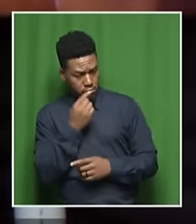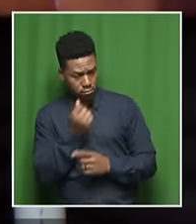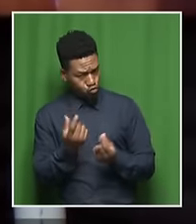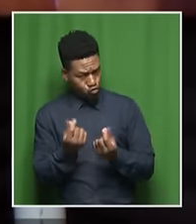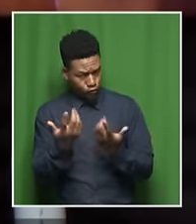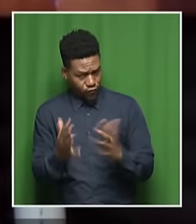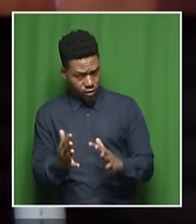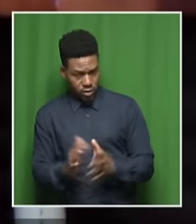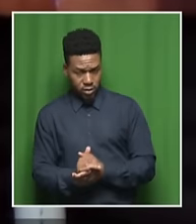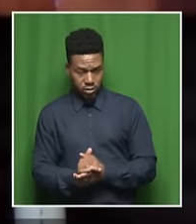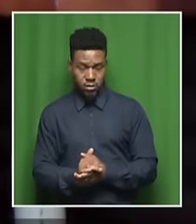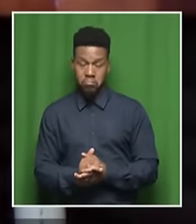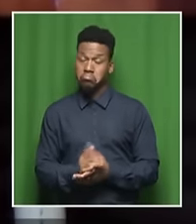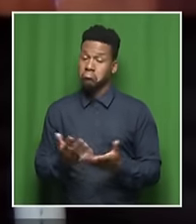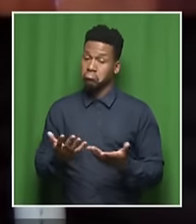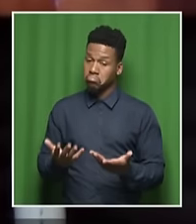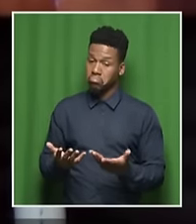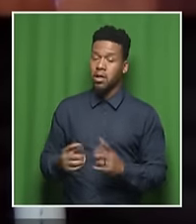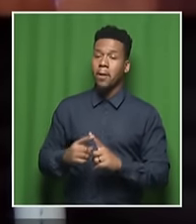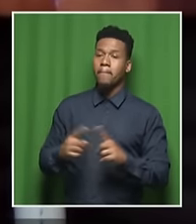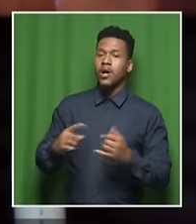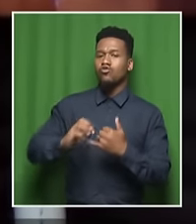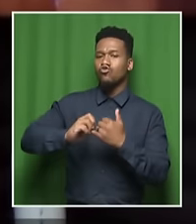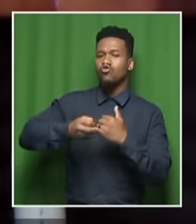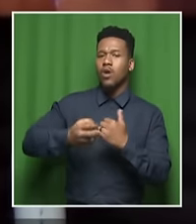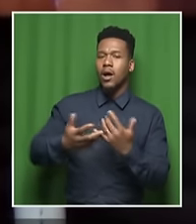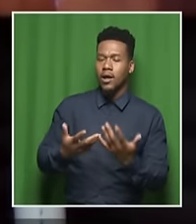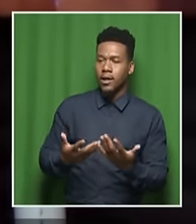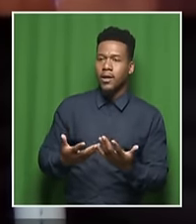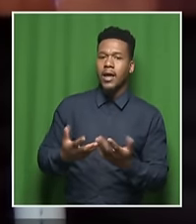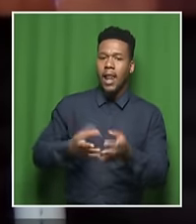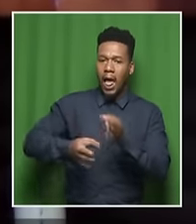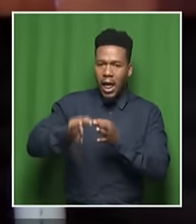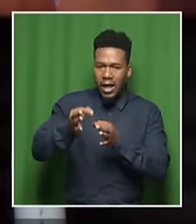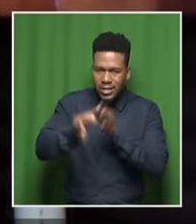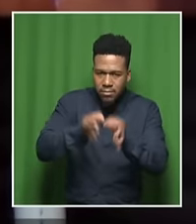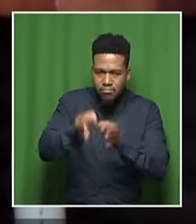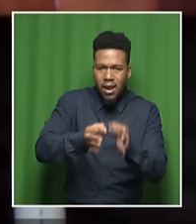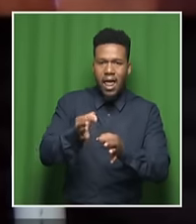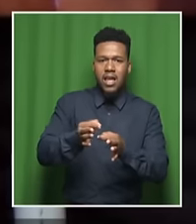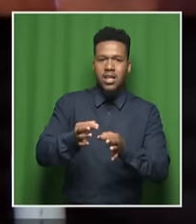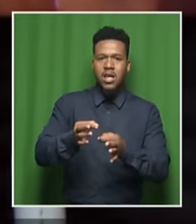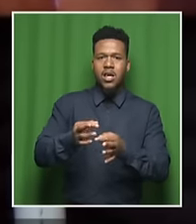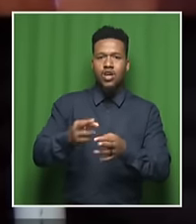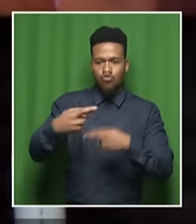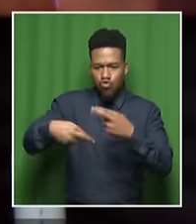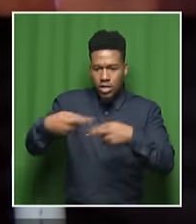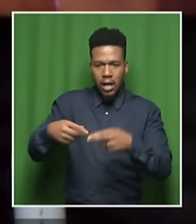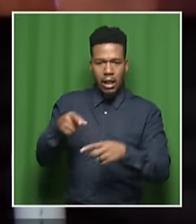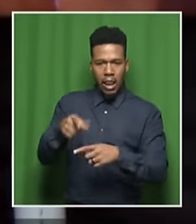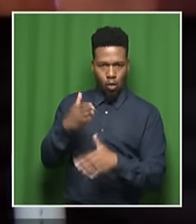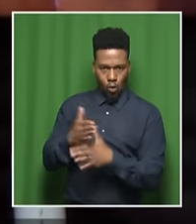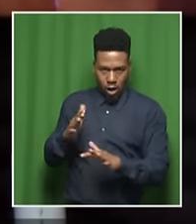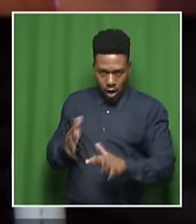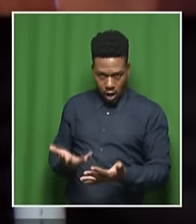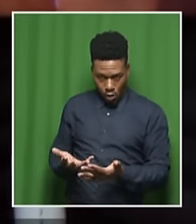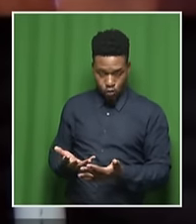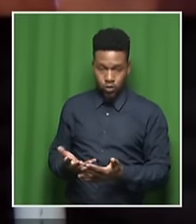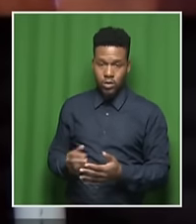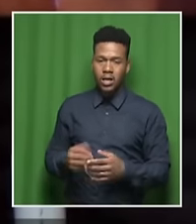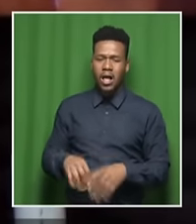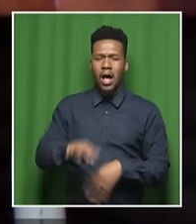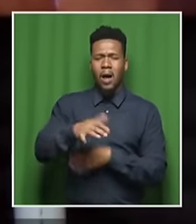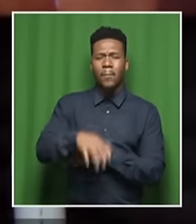Just to give an indication of the size of the recycling and recovering economy, it's about 25